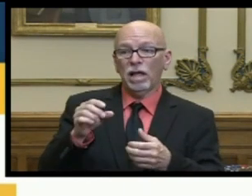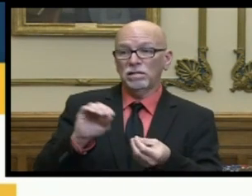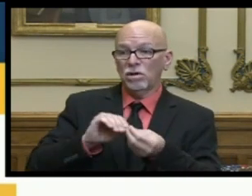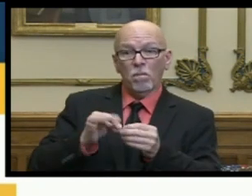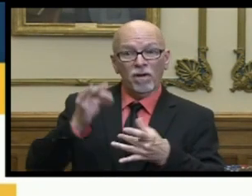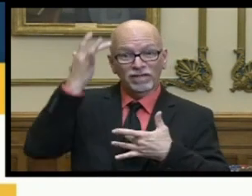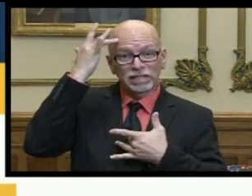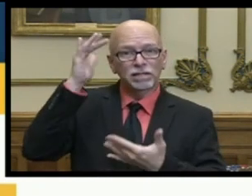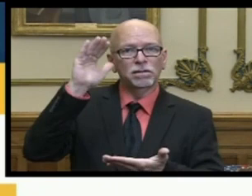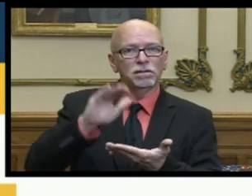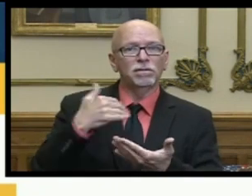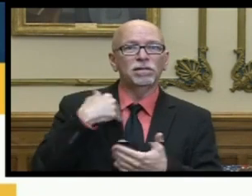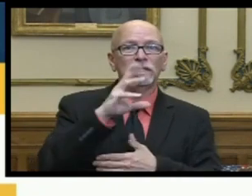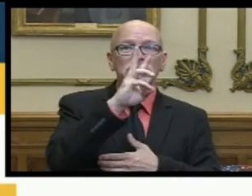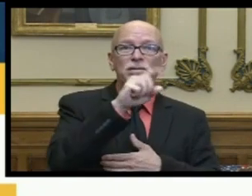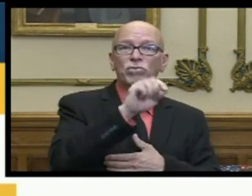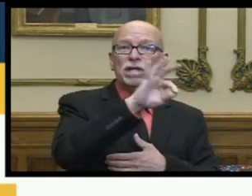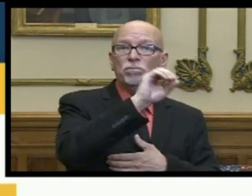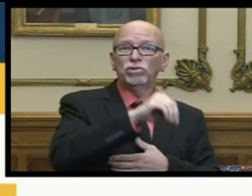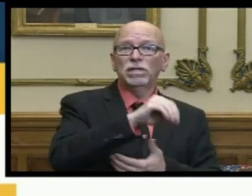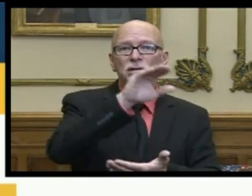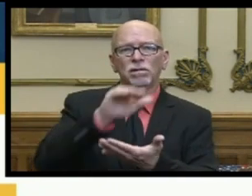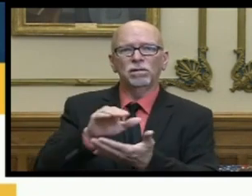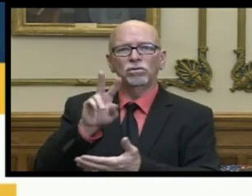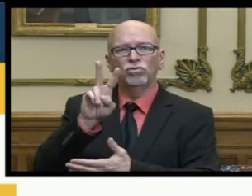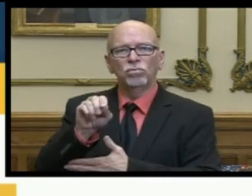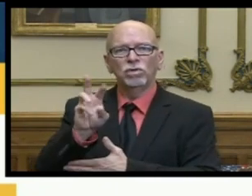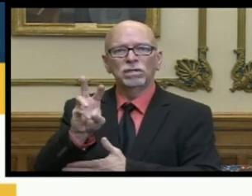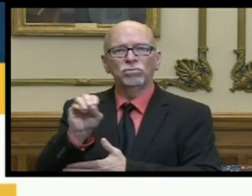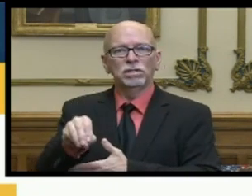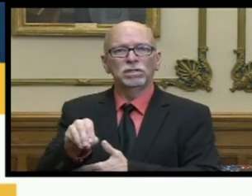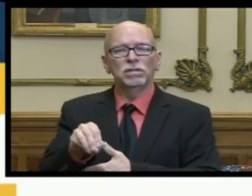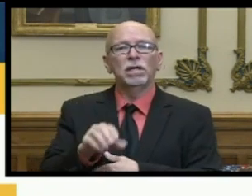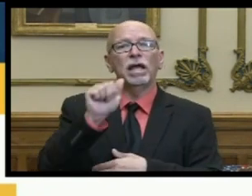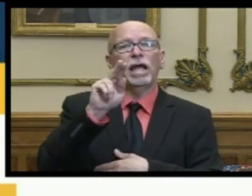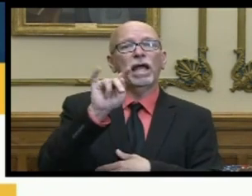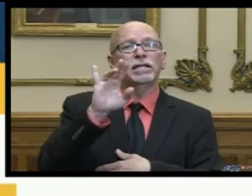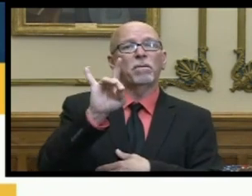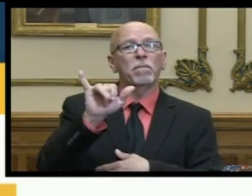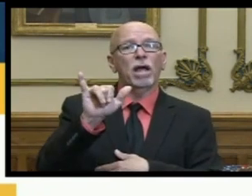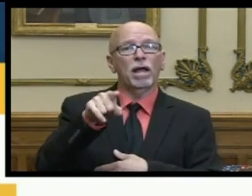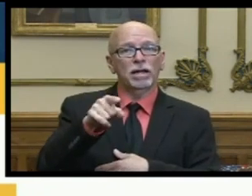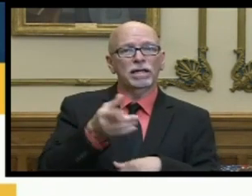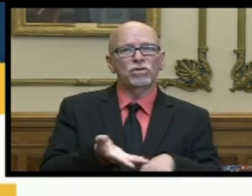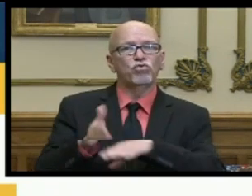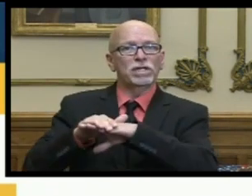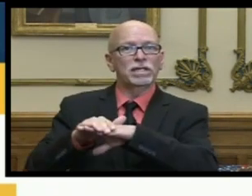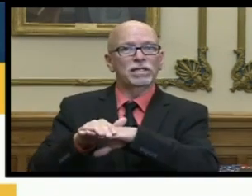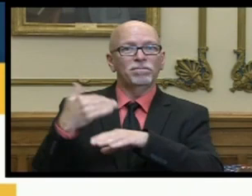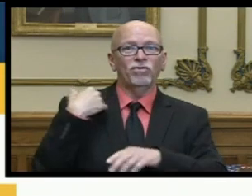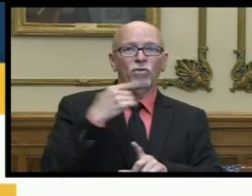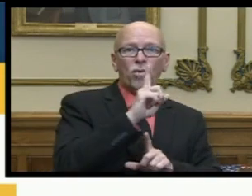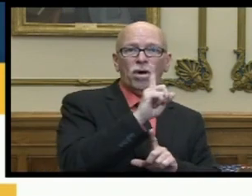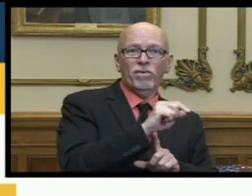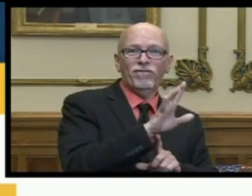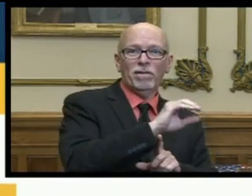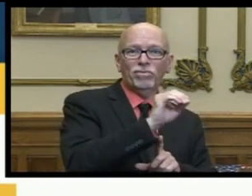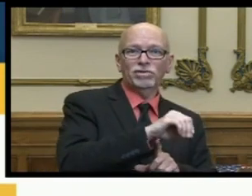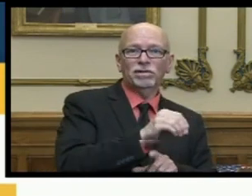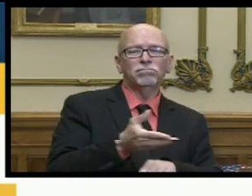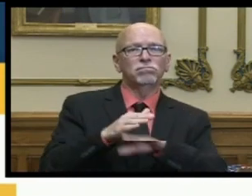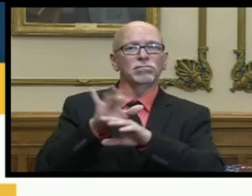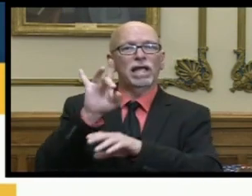down from 6.9 percent to 2.6 percent and antibody positivity rates increasing from 1.5